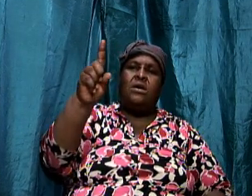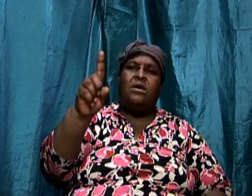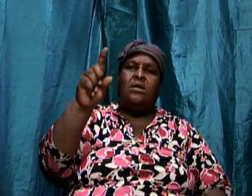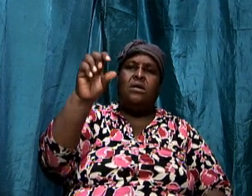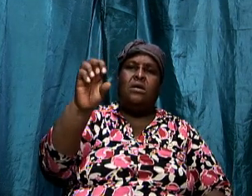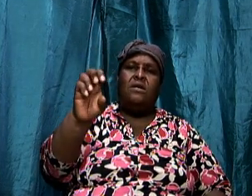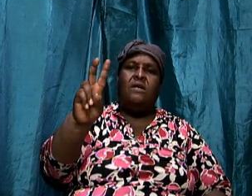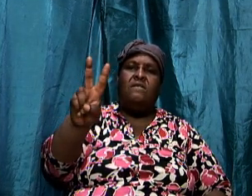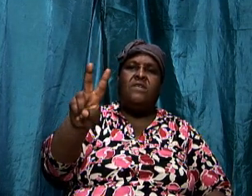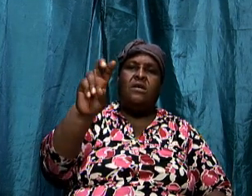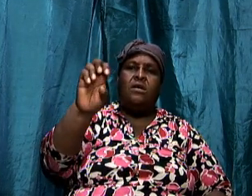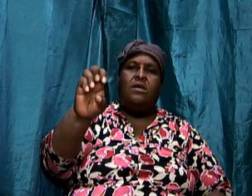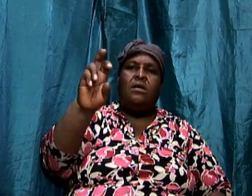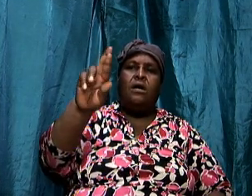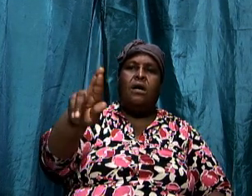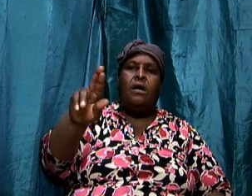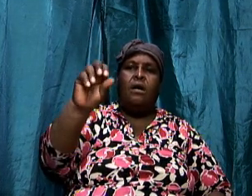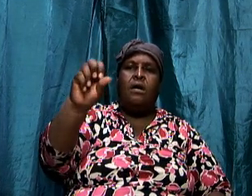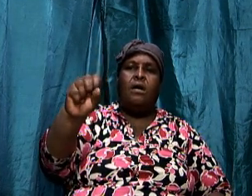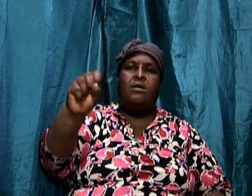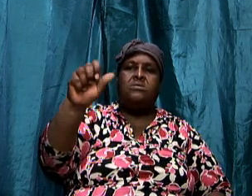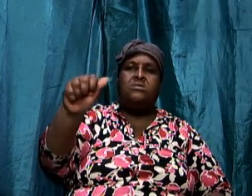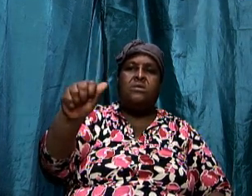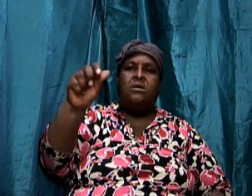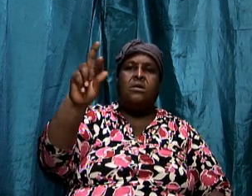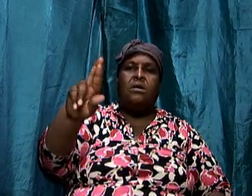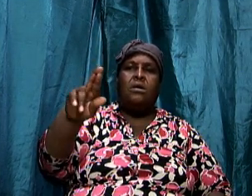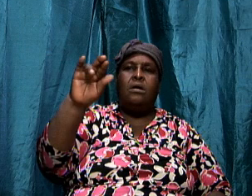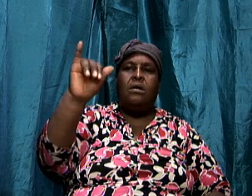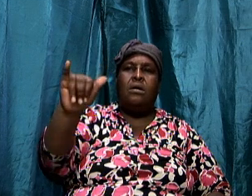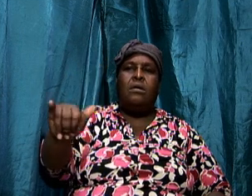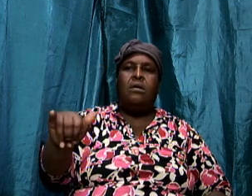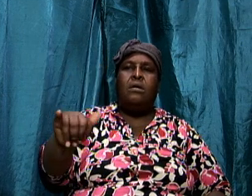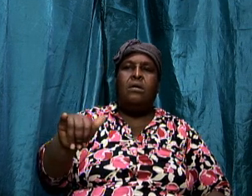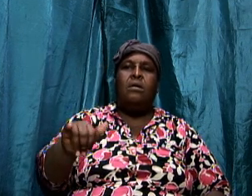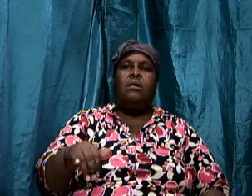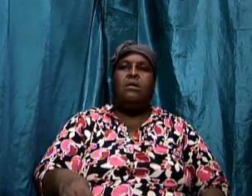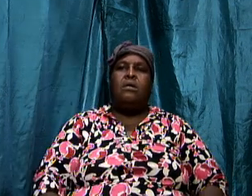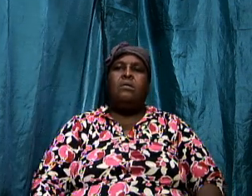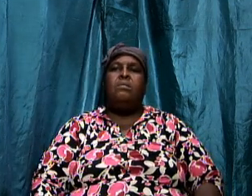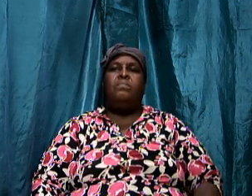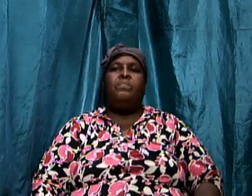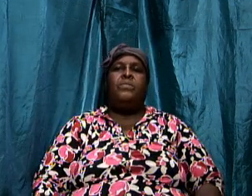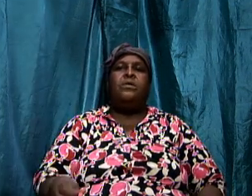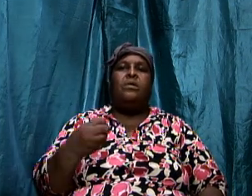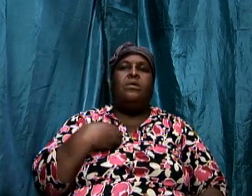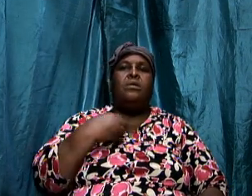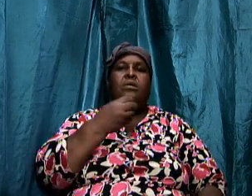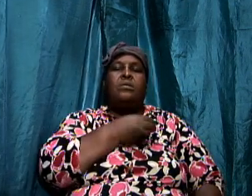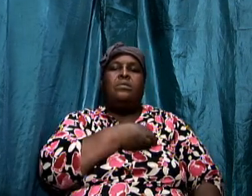no the bible calls satan or adversary